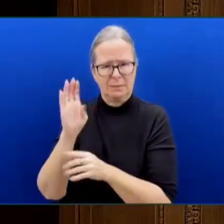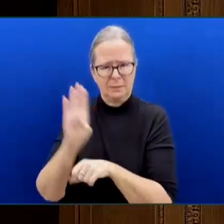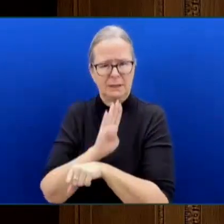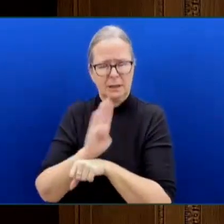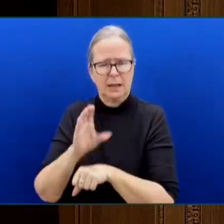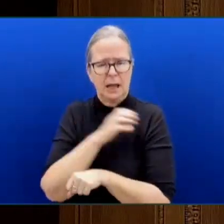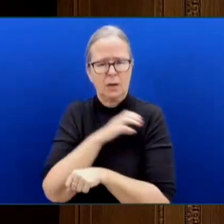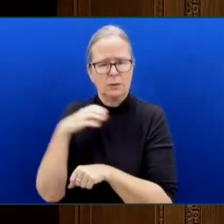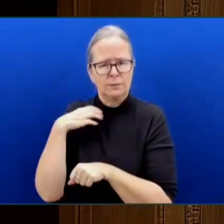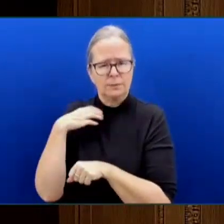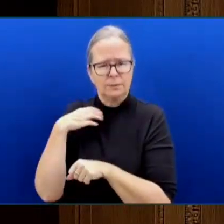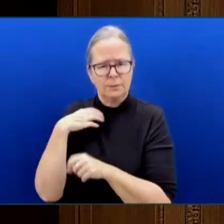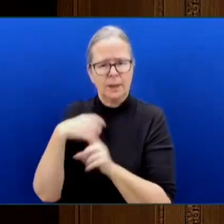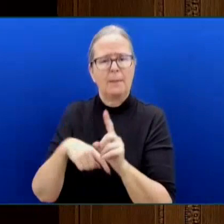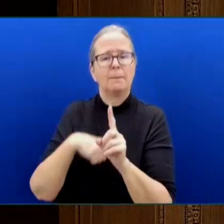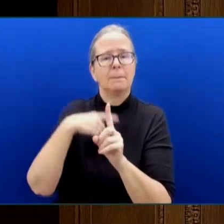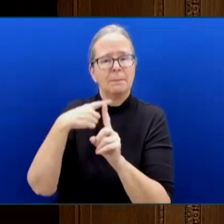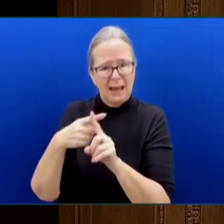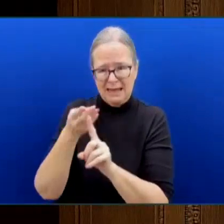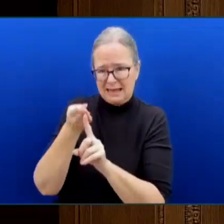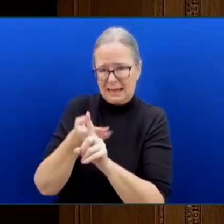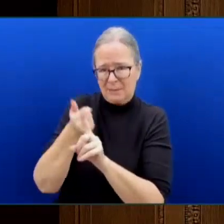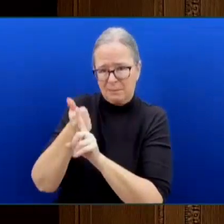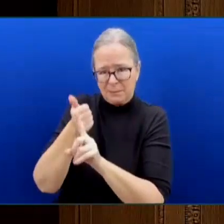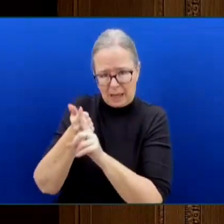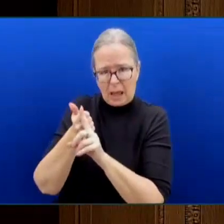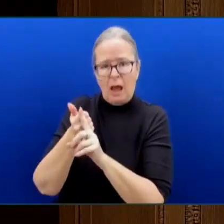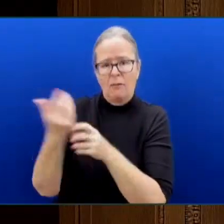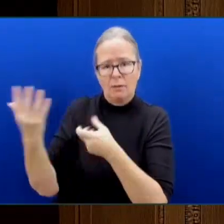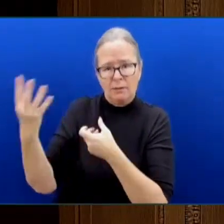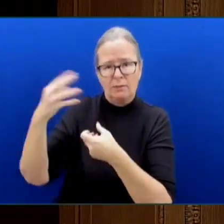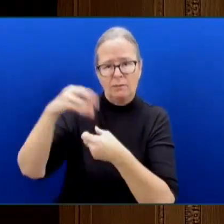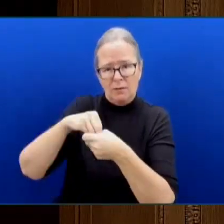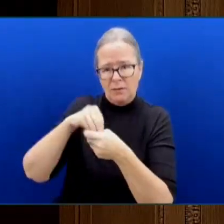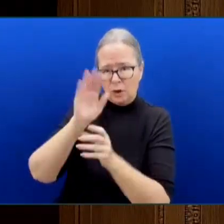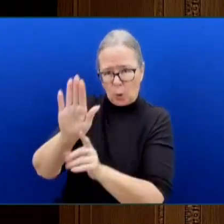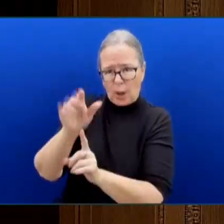of this government's Economic Forecast Council.